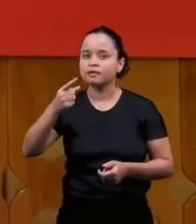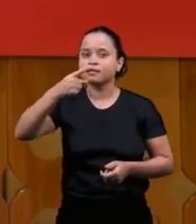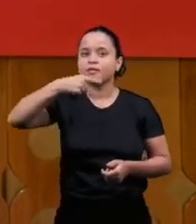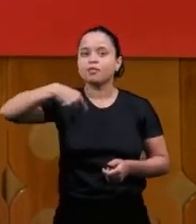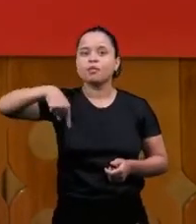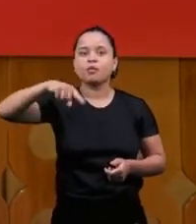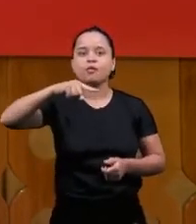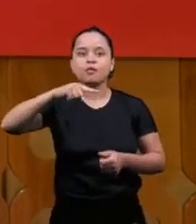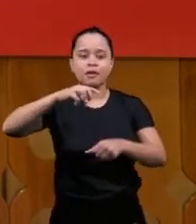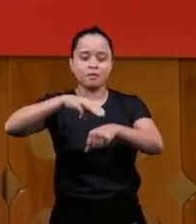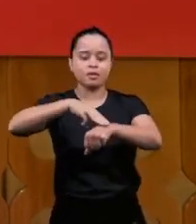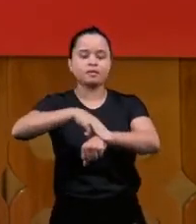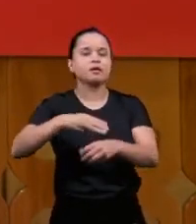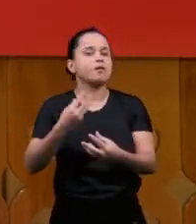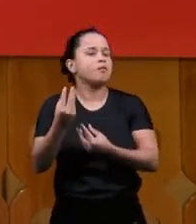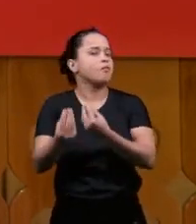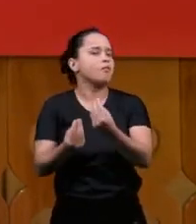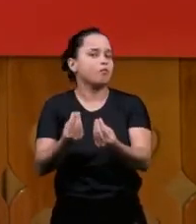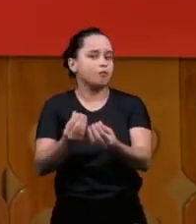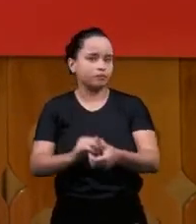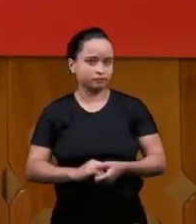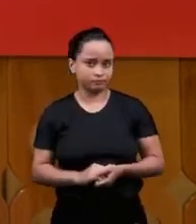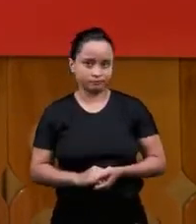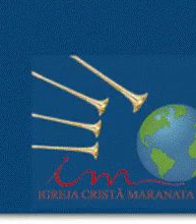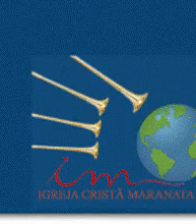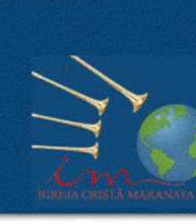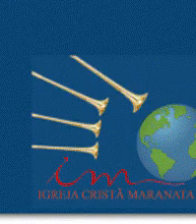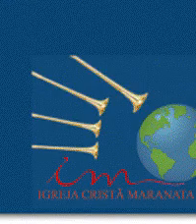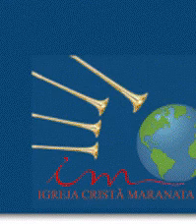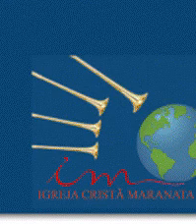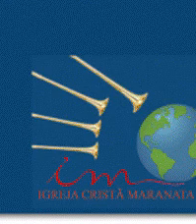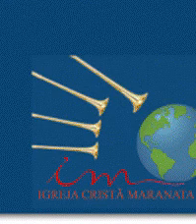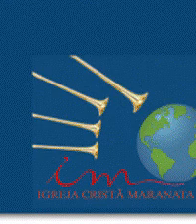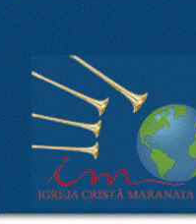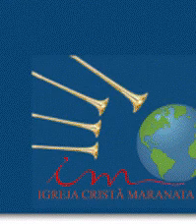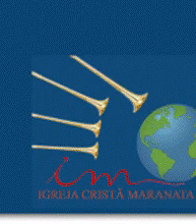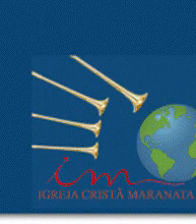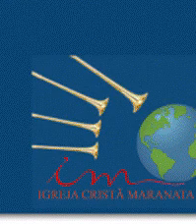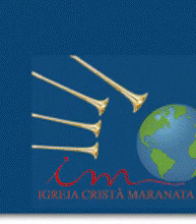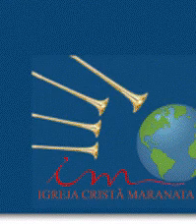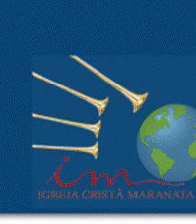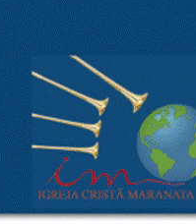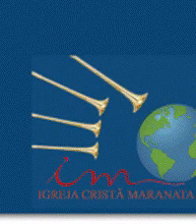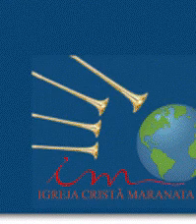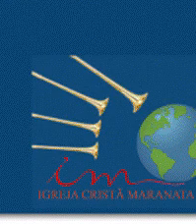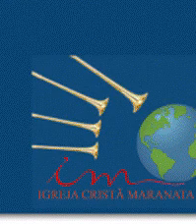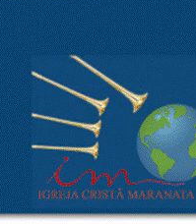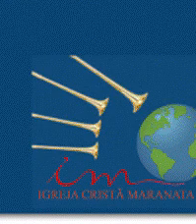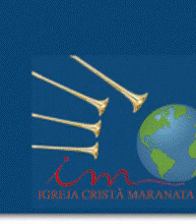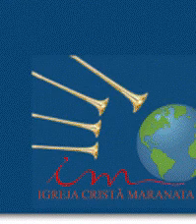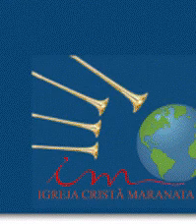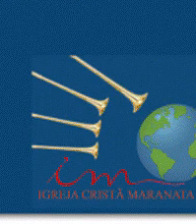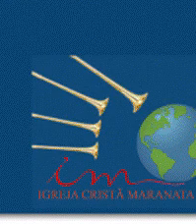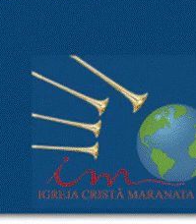ministry the text that we're going to use here Acts chapter 6 verse 4